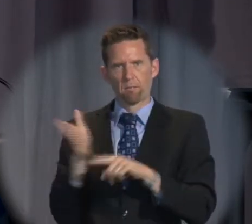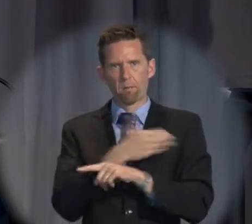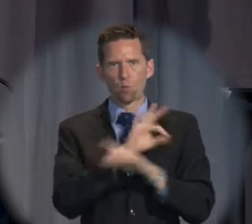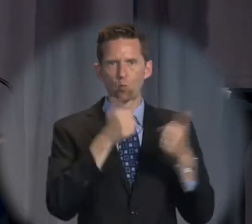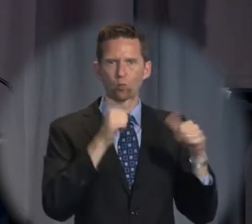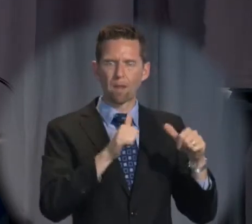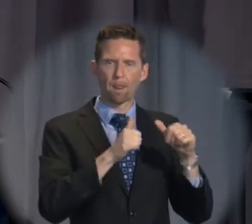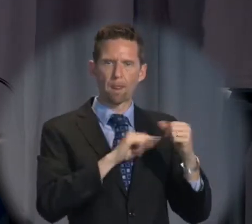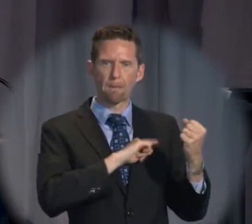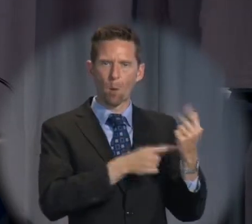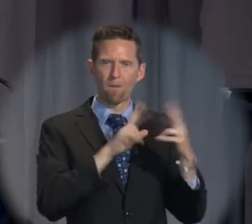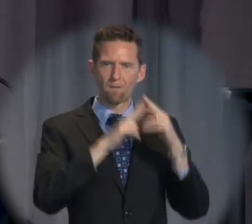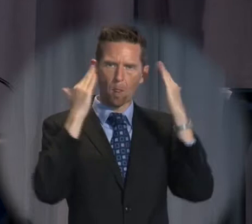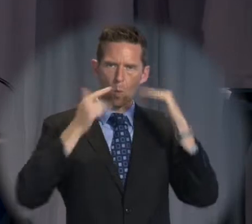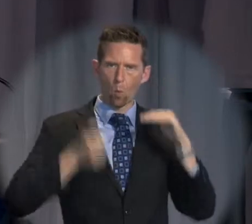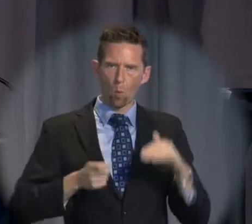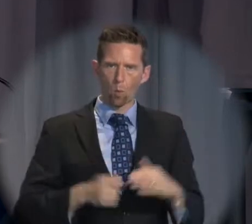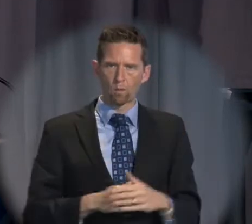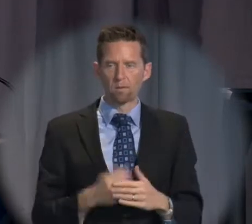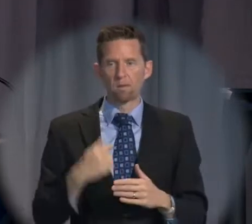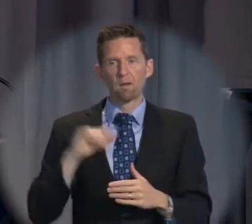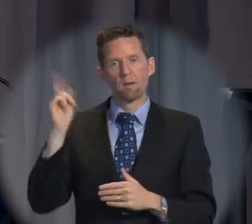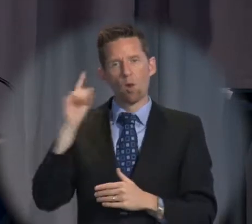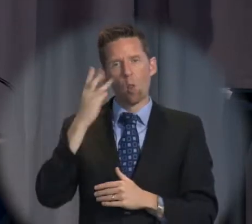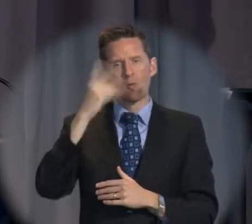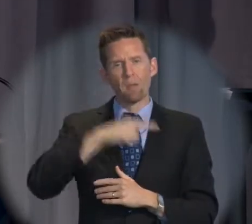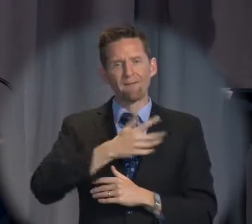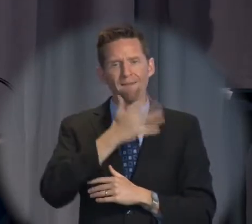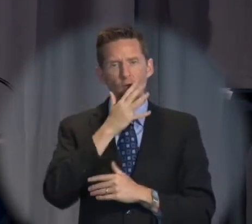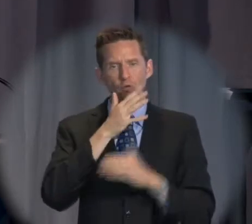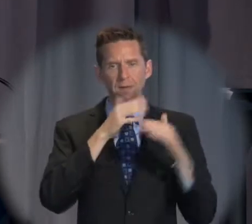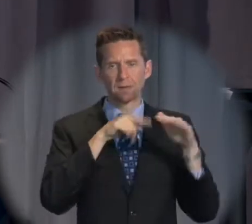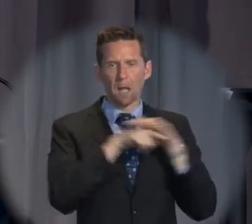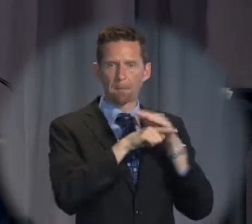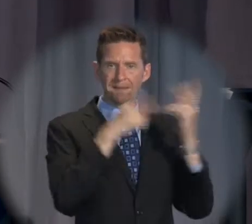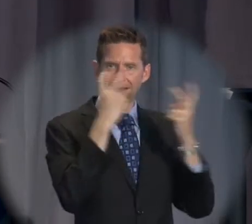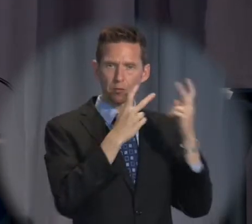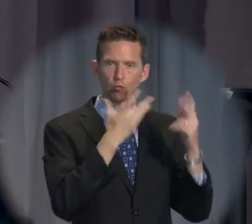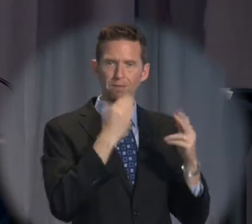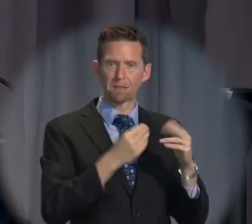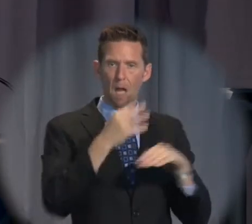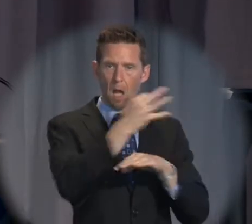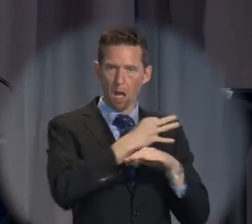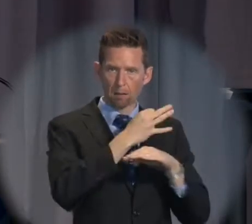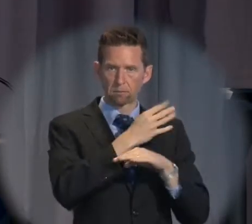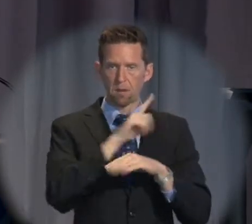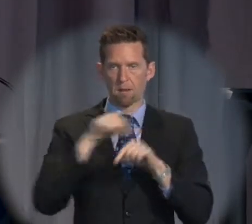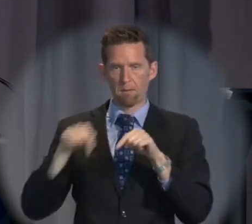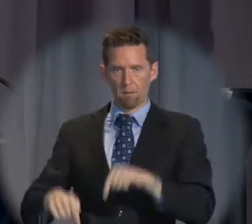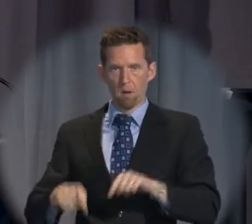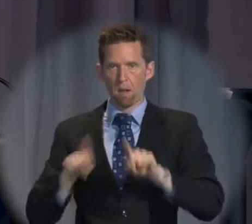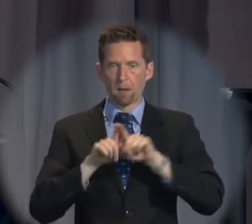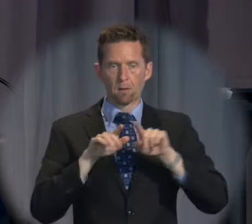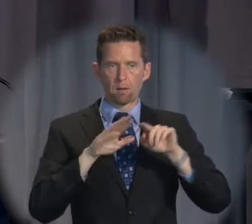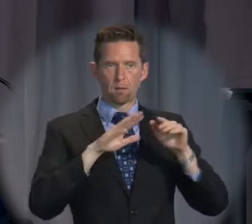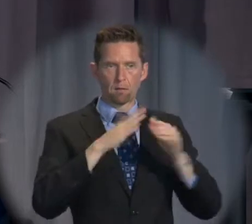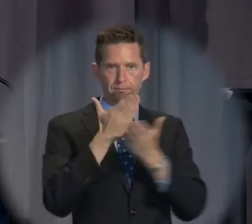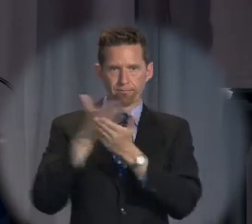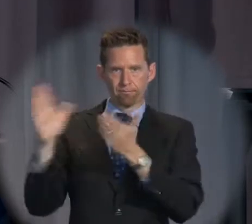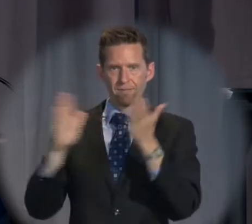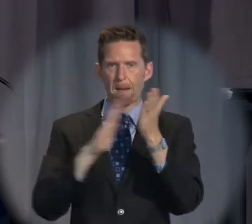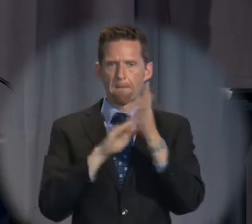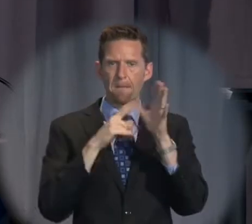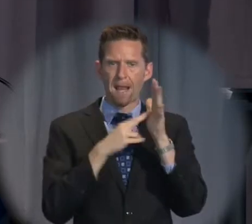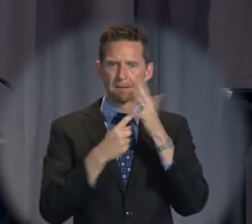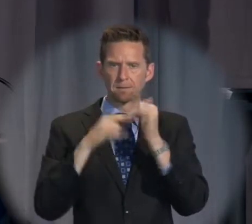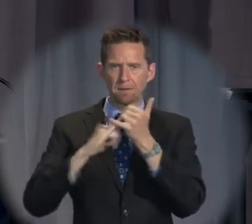In my view, detention of the current 3,500 asylum seekers on Christmas Island in the mainland, in other words, excluding Manus and Nauru,